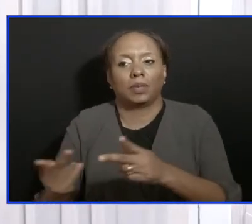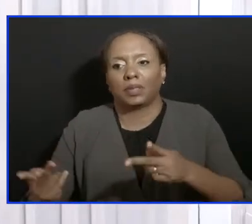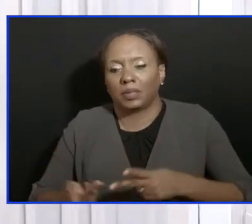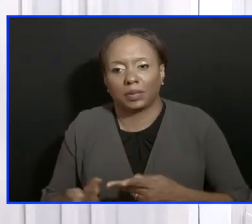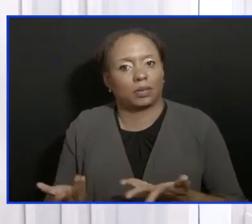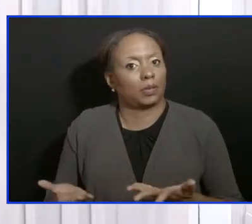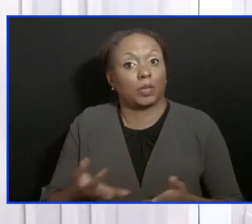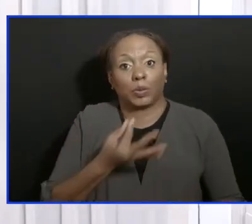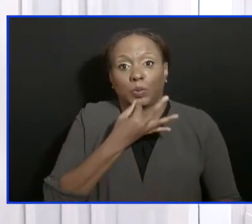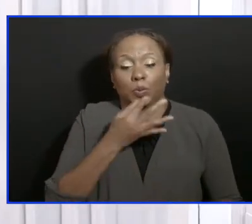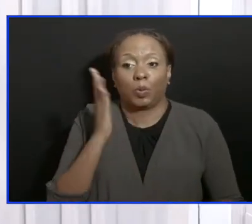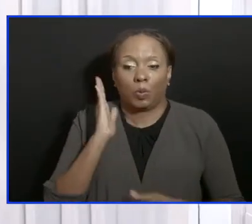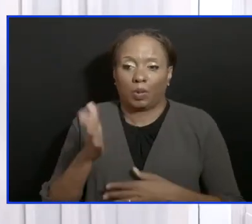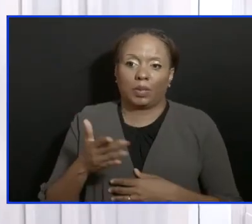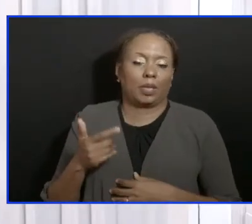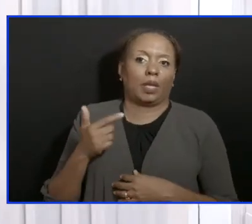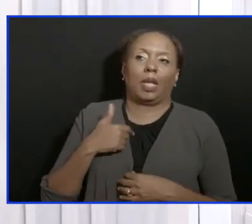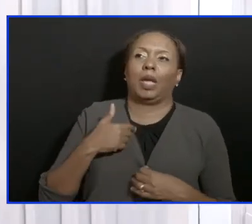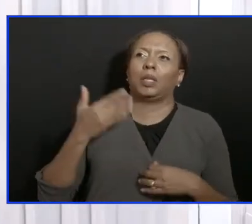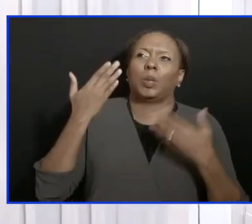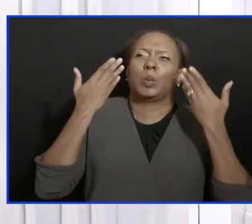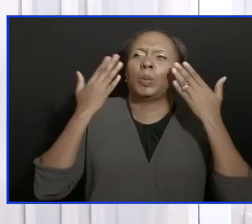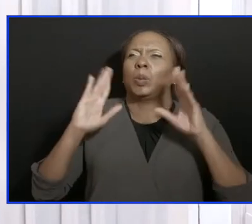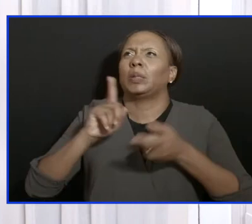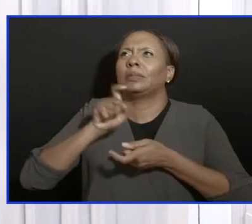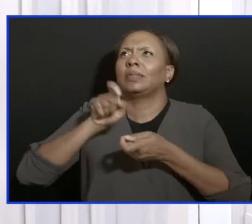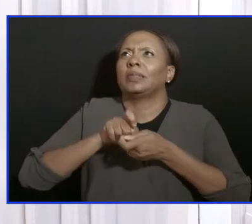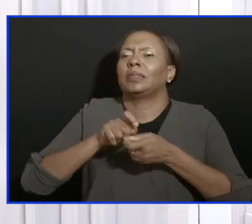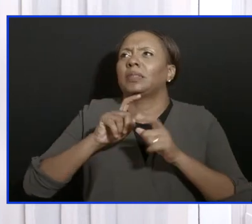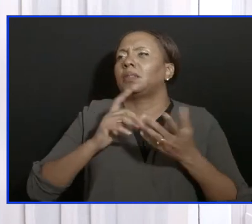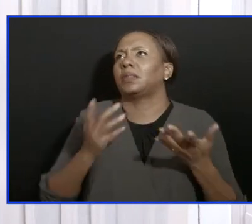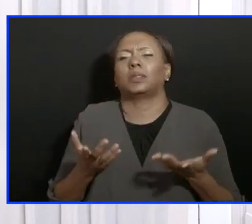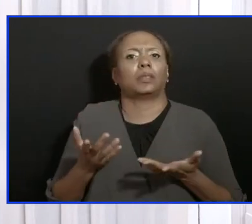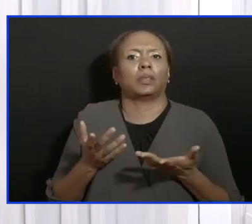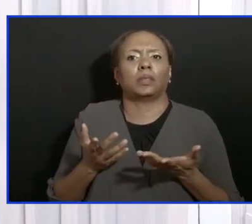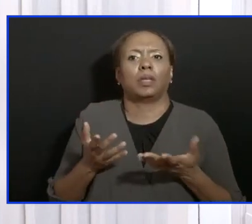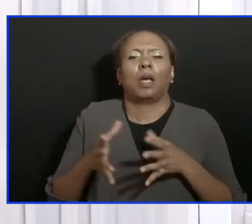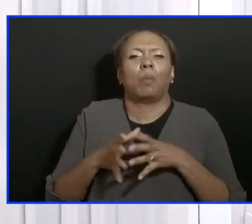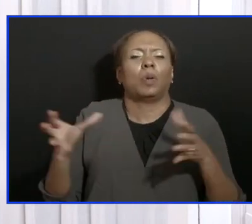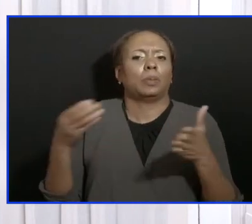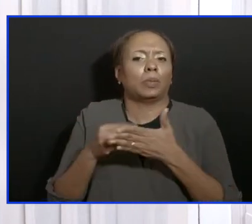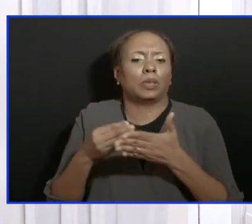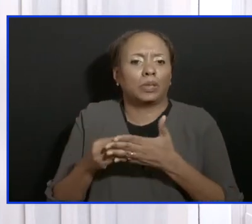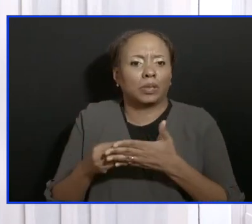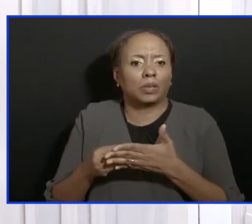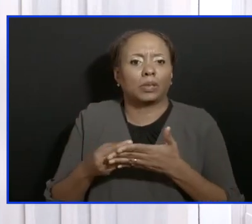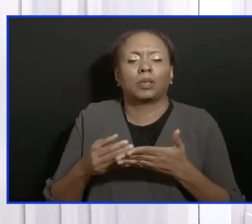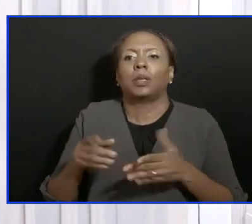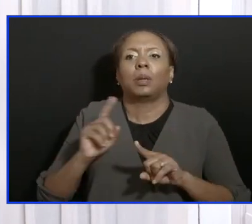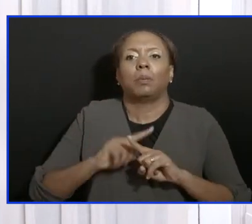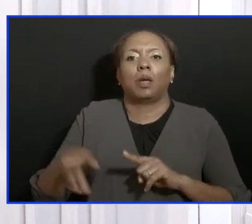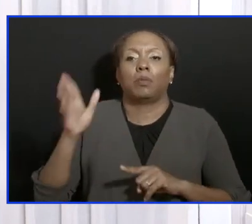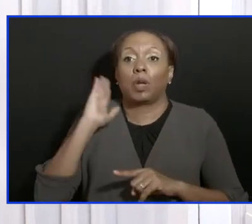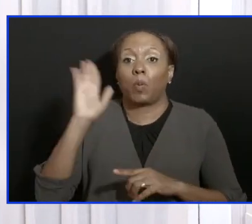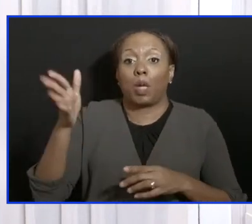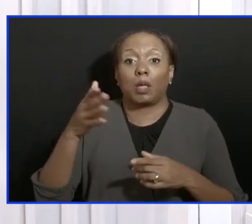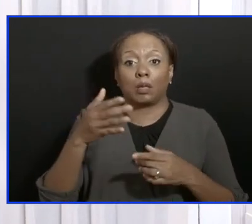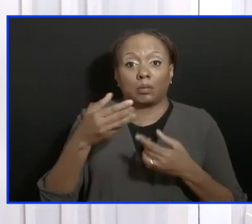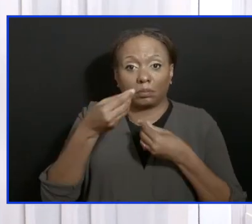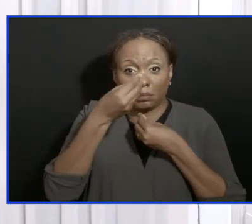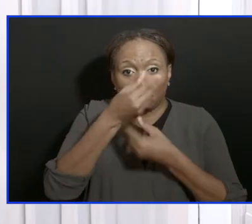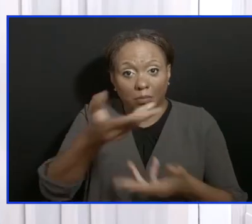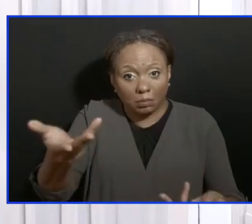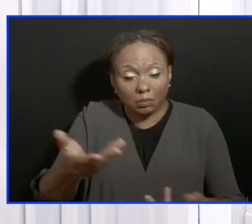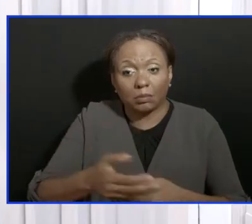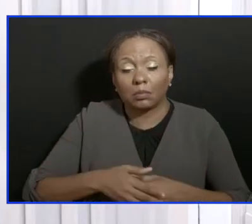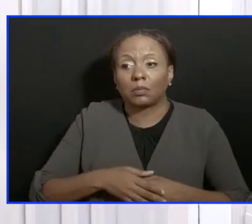can't tell you the total figure off the top of my head, but like with everything else, we will account to the country. Because as I